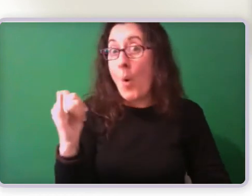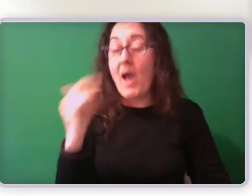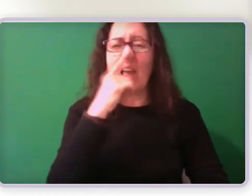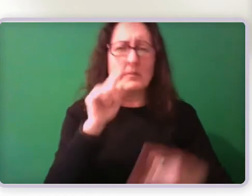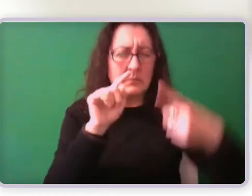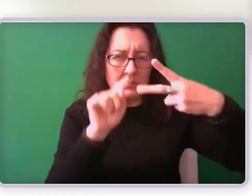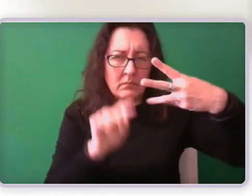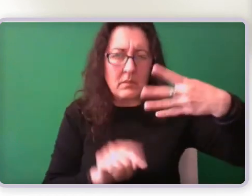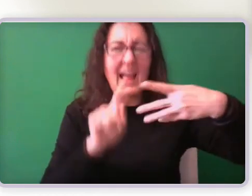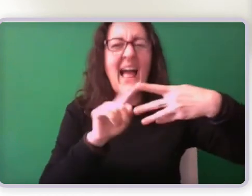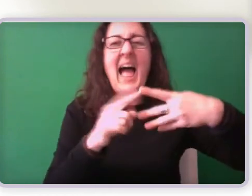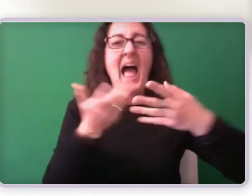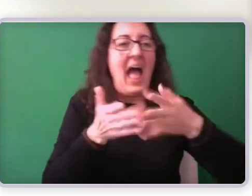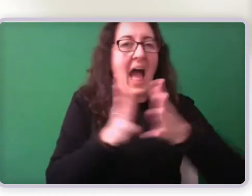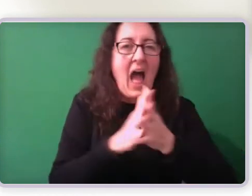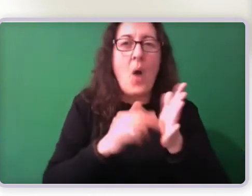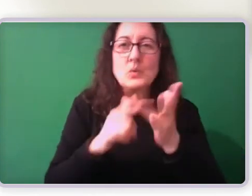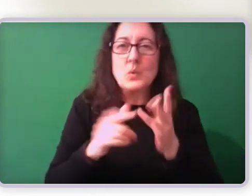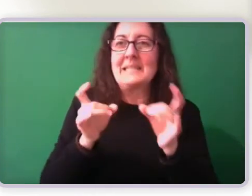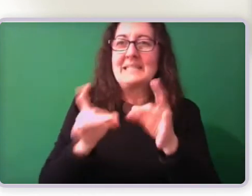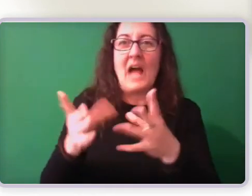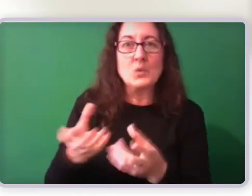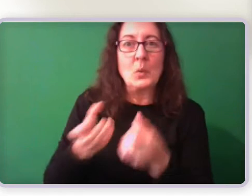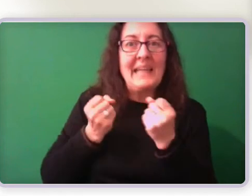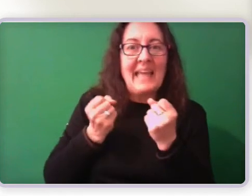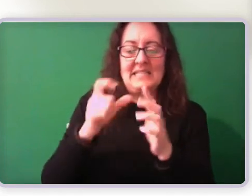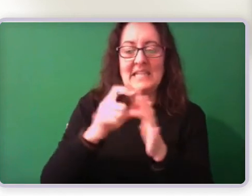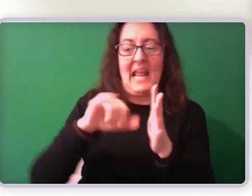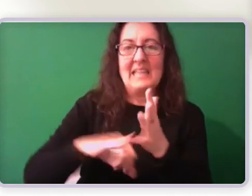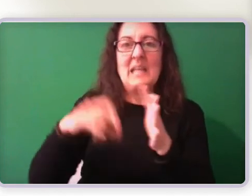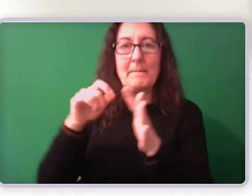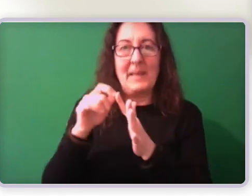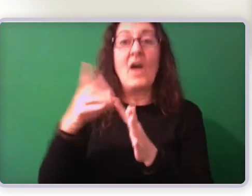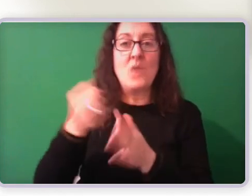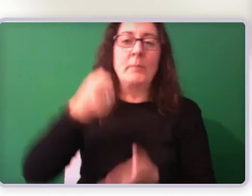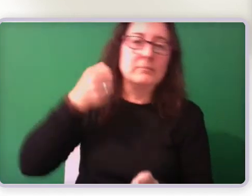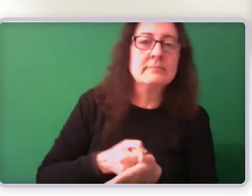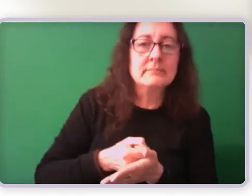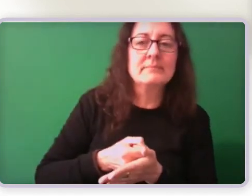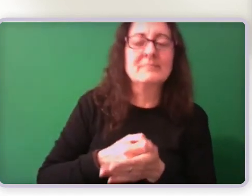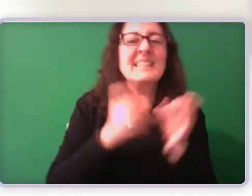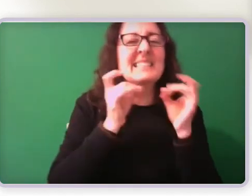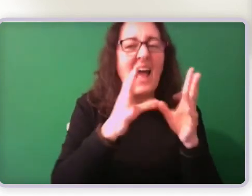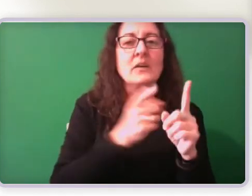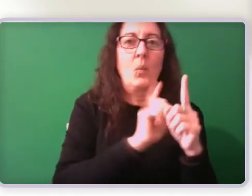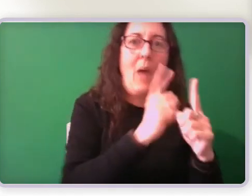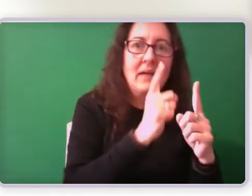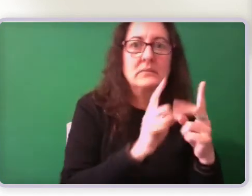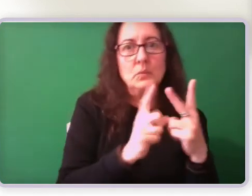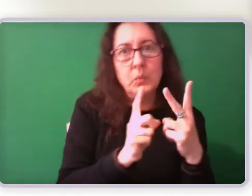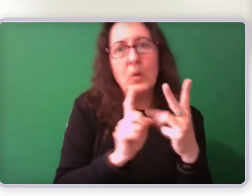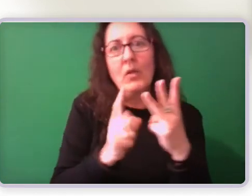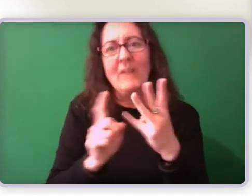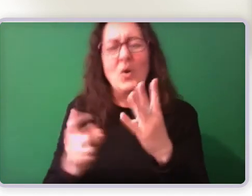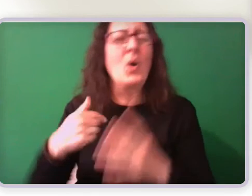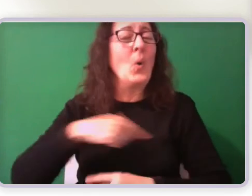in order to understand the process completely. We've tried to cover everything that a person